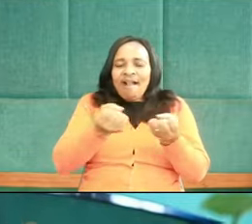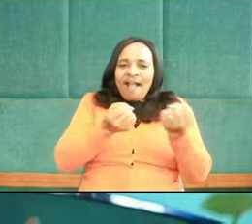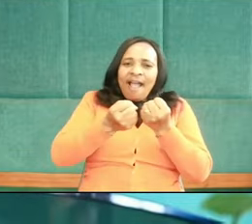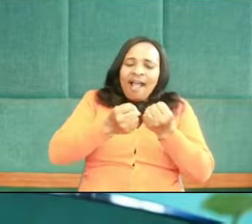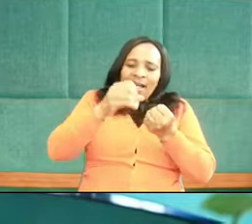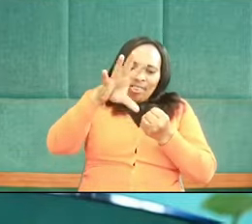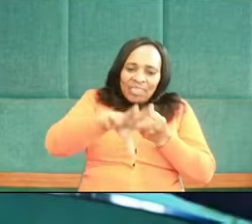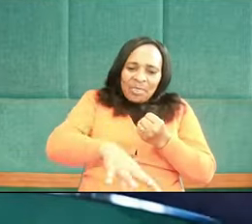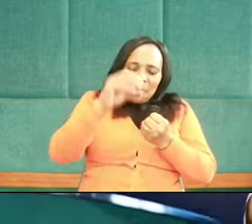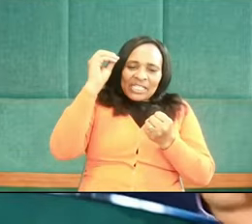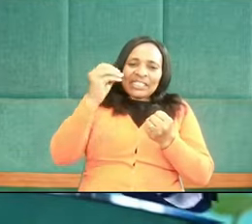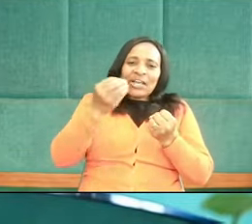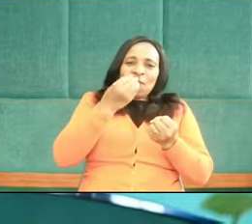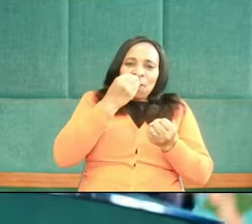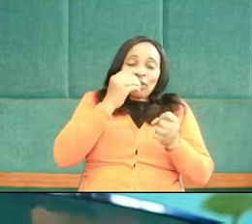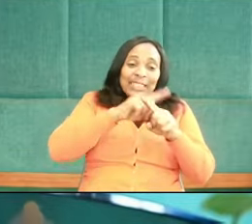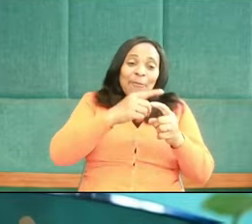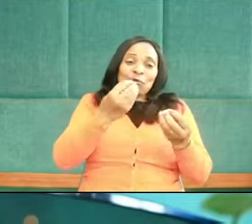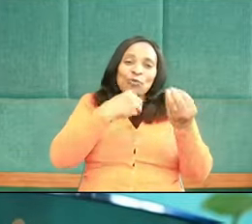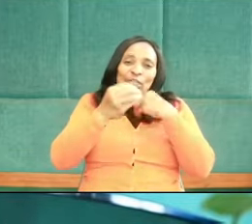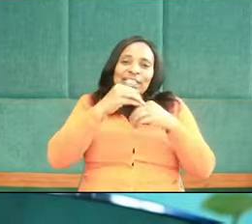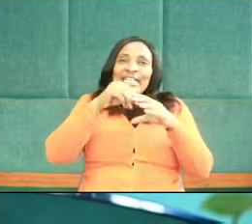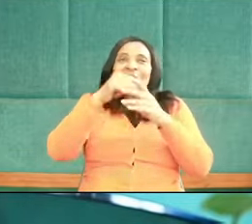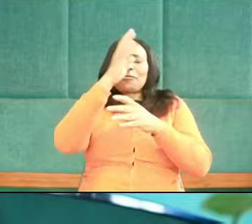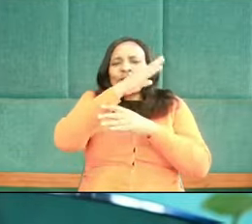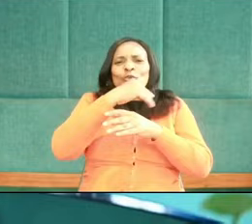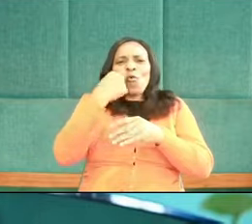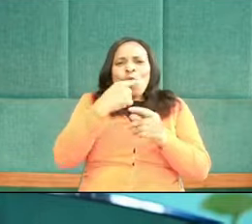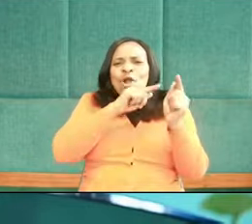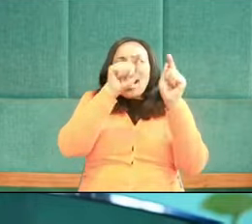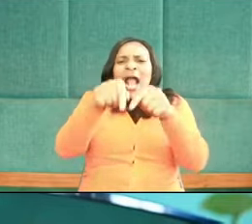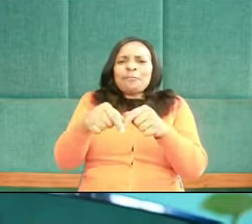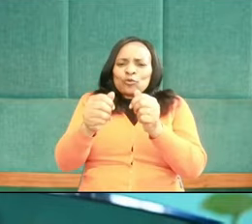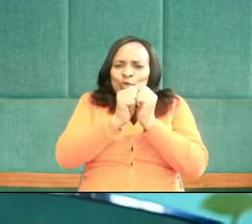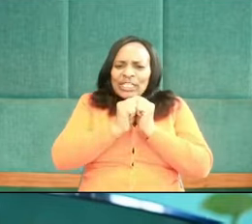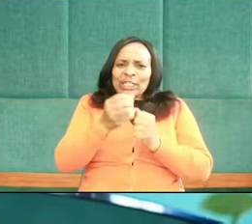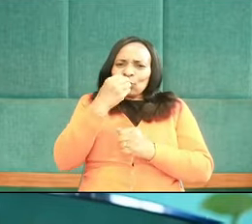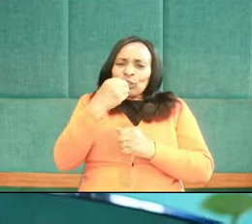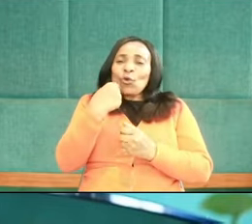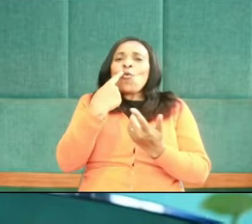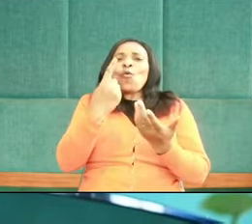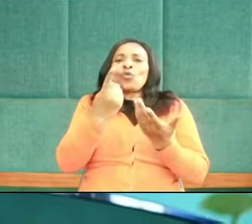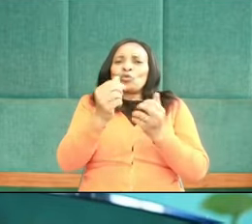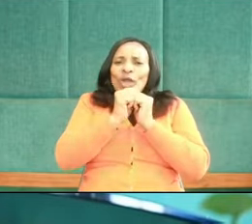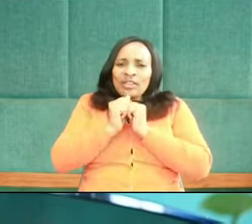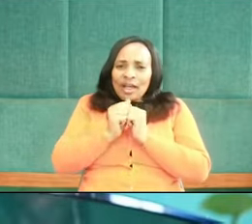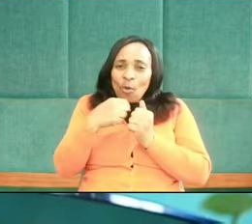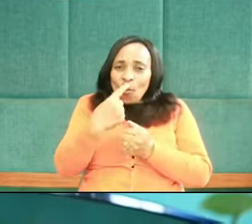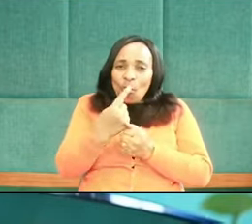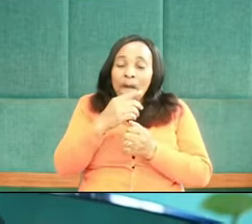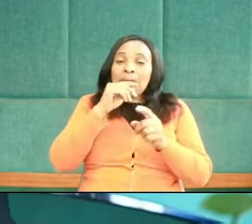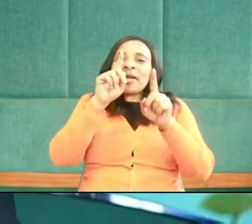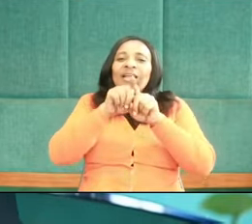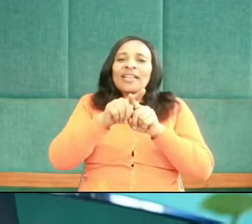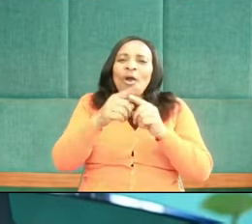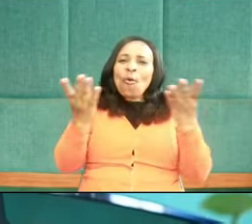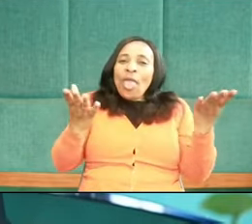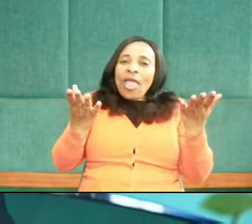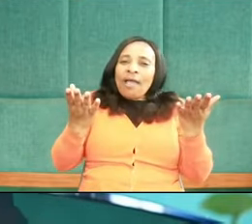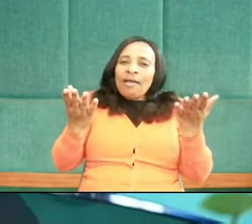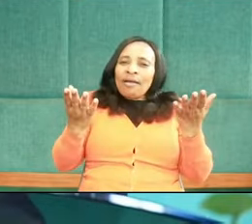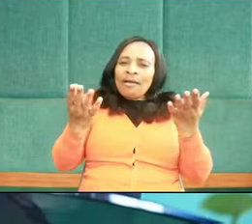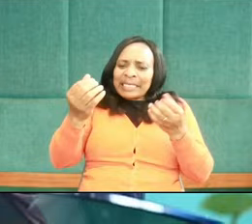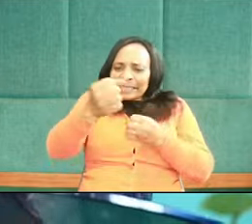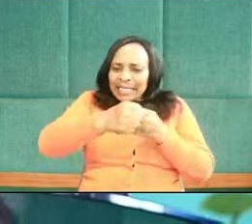your wonderful food for, you know, eating in the afternoon, who comes to eat some? Is it that brother way at the back